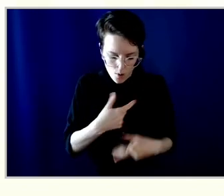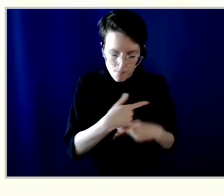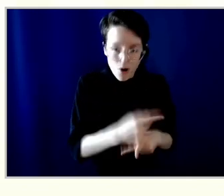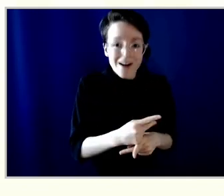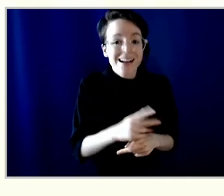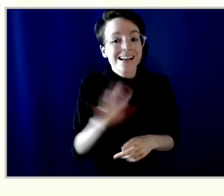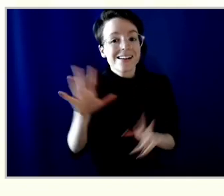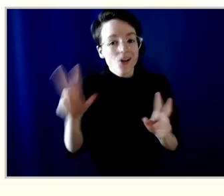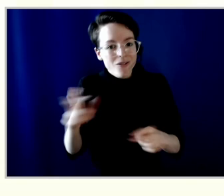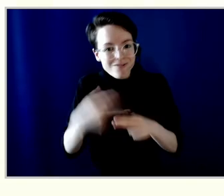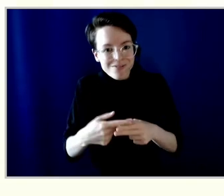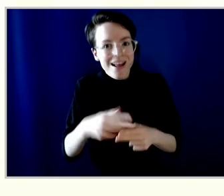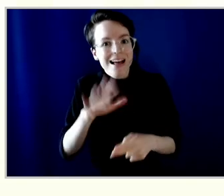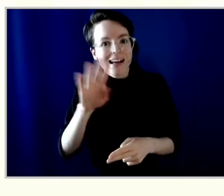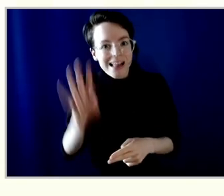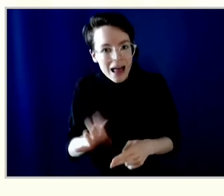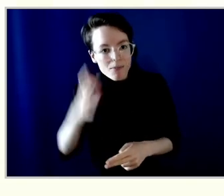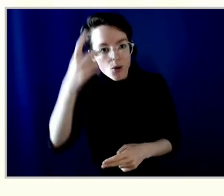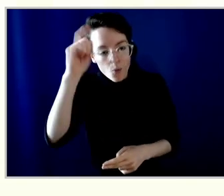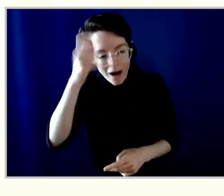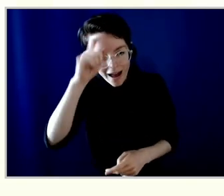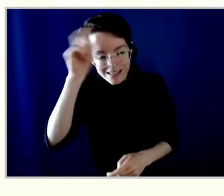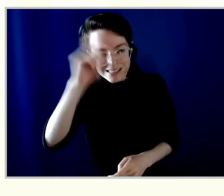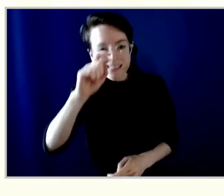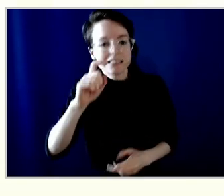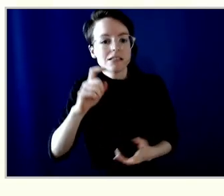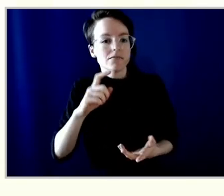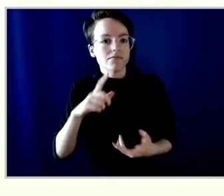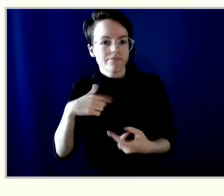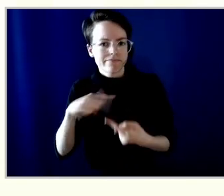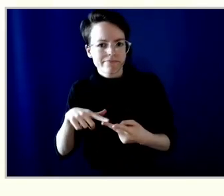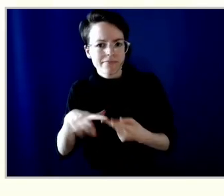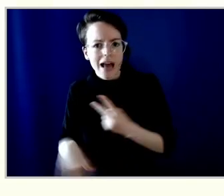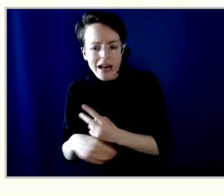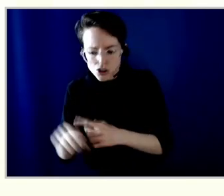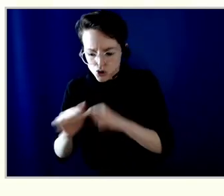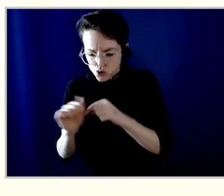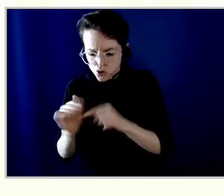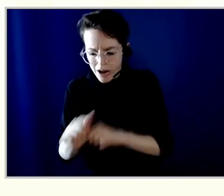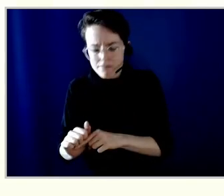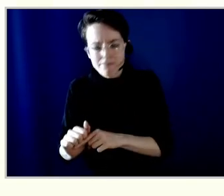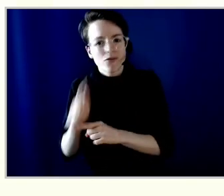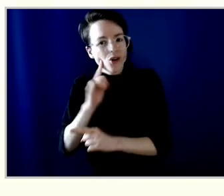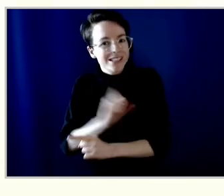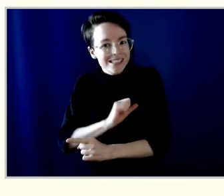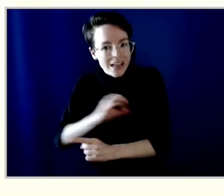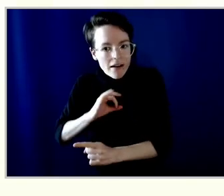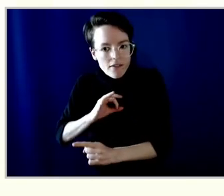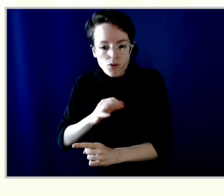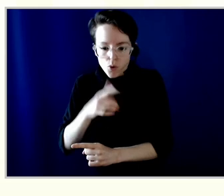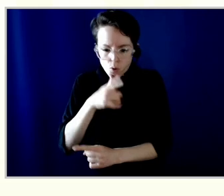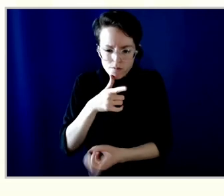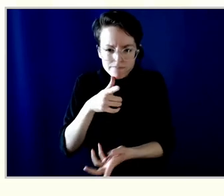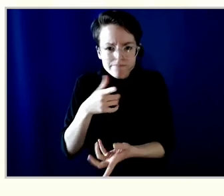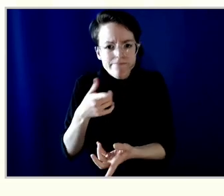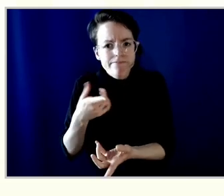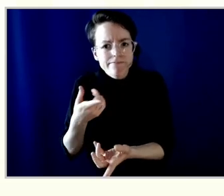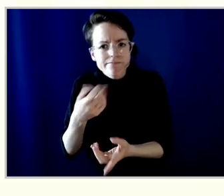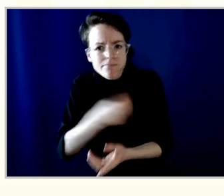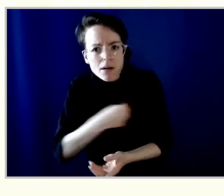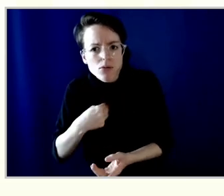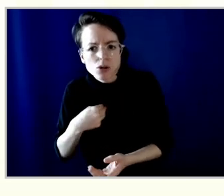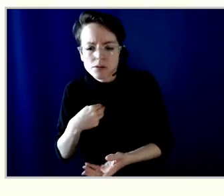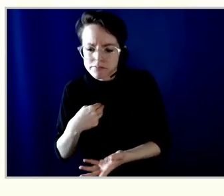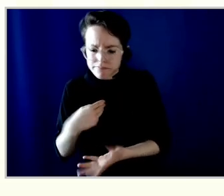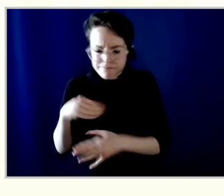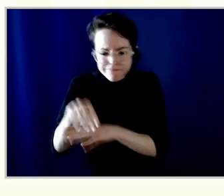training to help our own team to be able to speak with members about what else members can be doing to change their own carbon